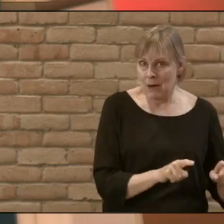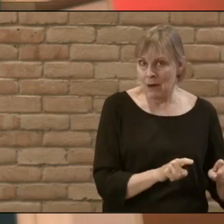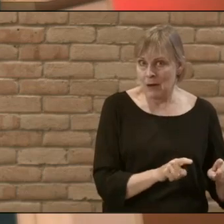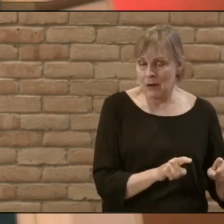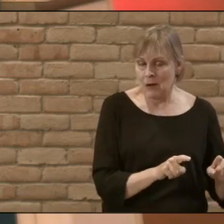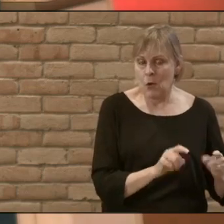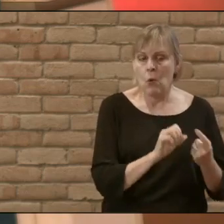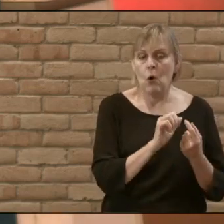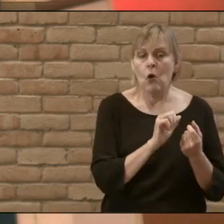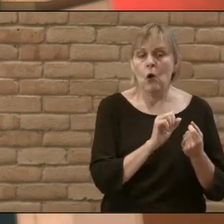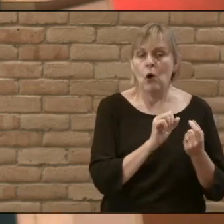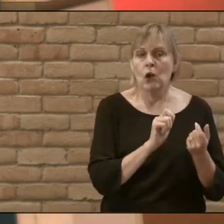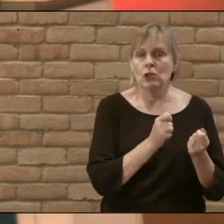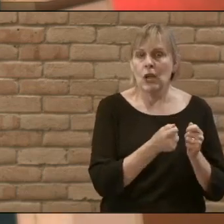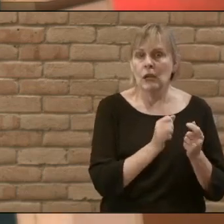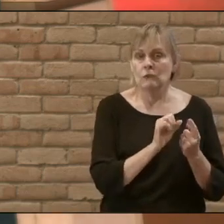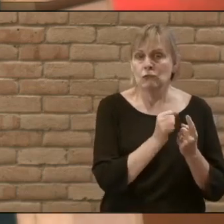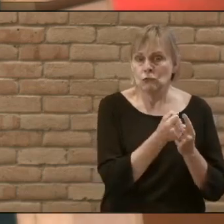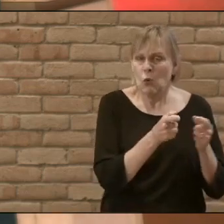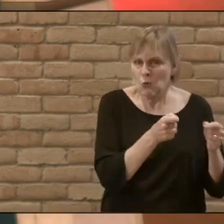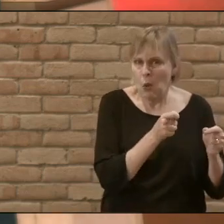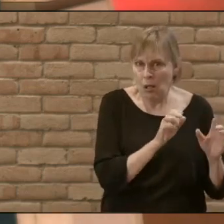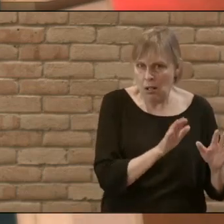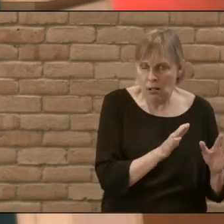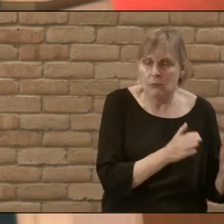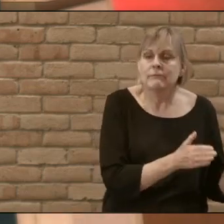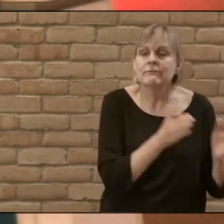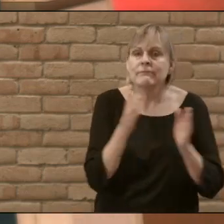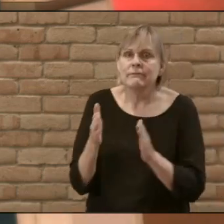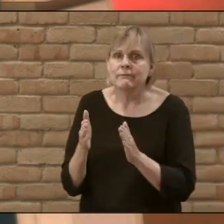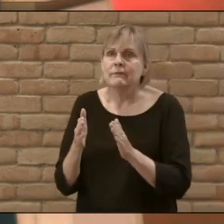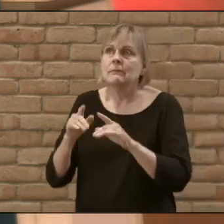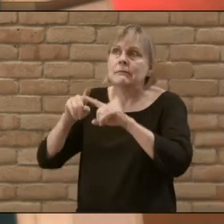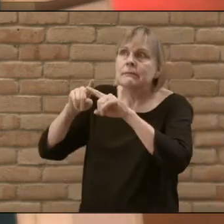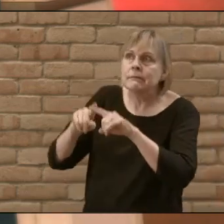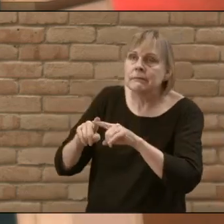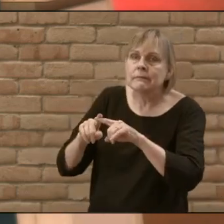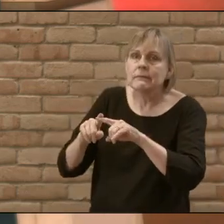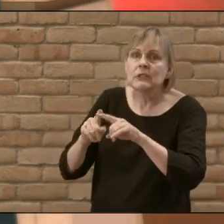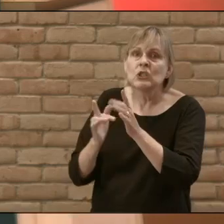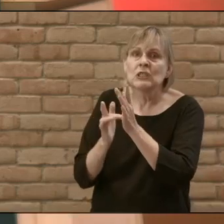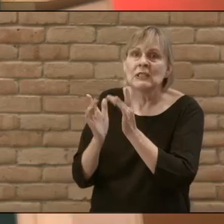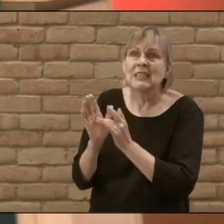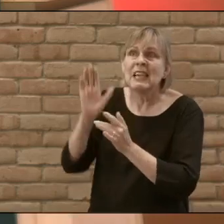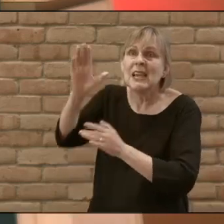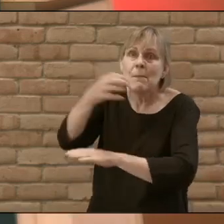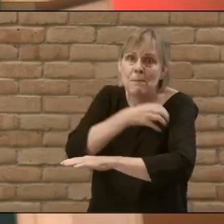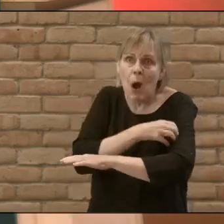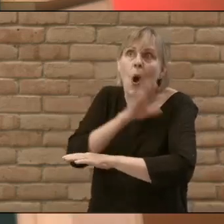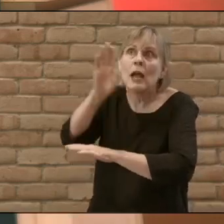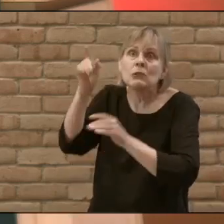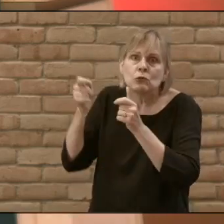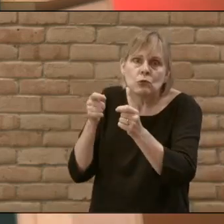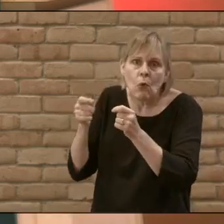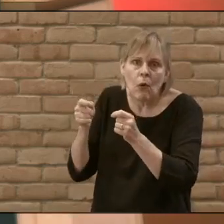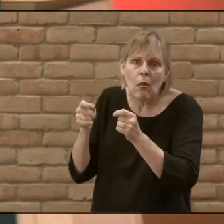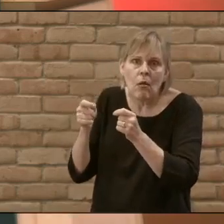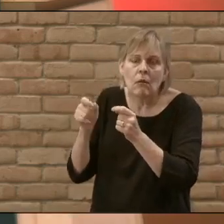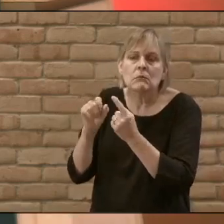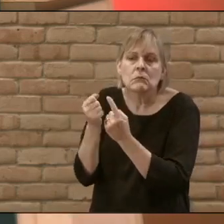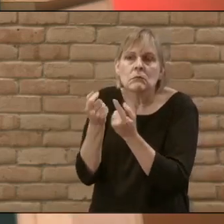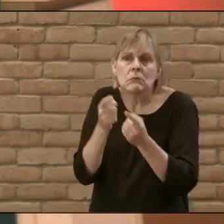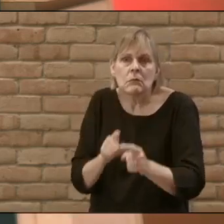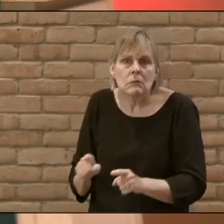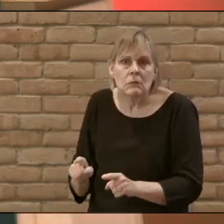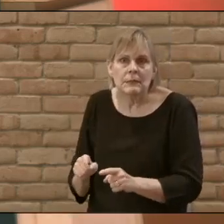circumstances or our control over them but on Jesus alone his power his wisdom his control over circumstances